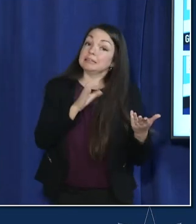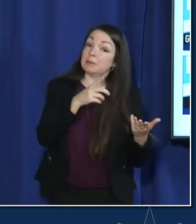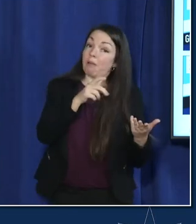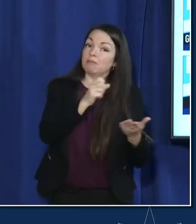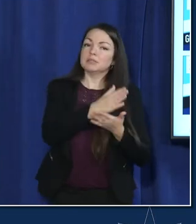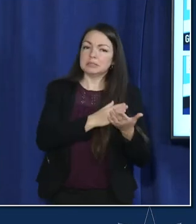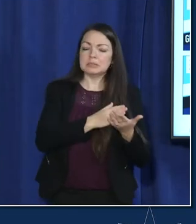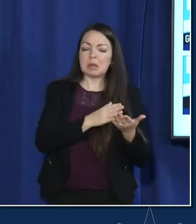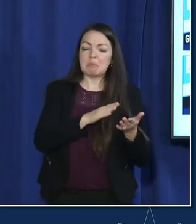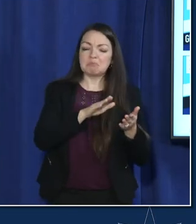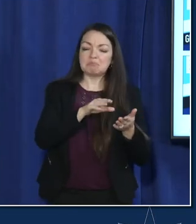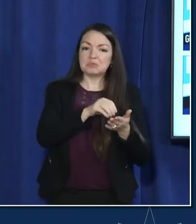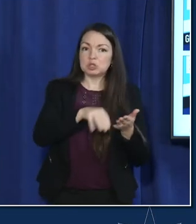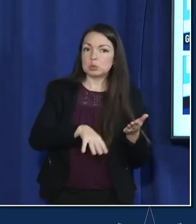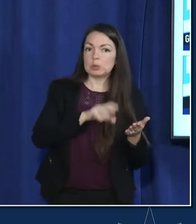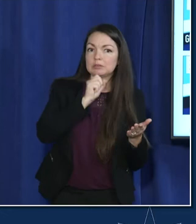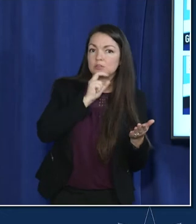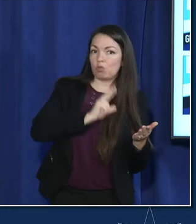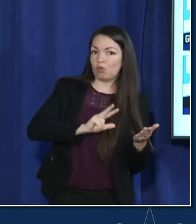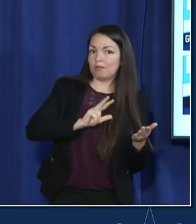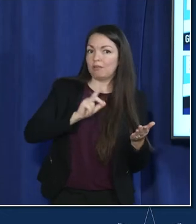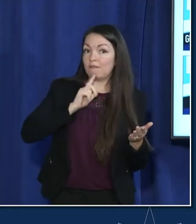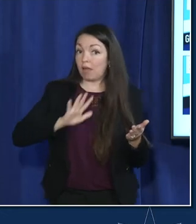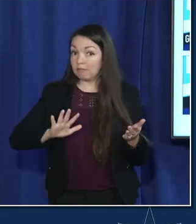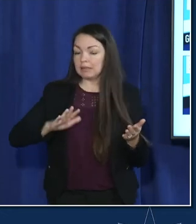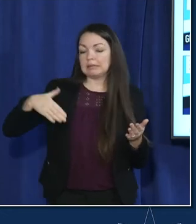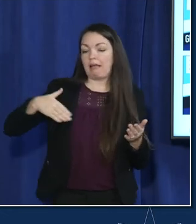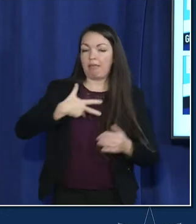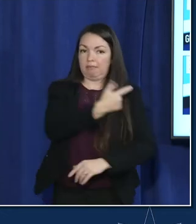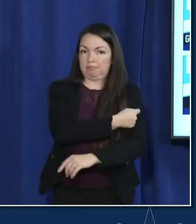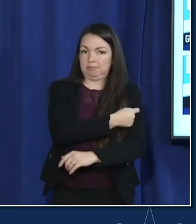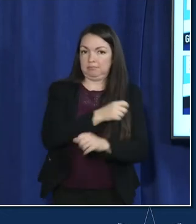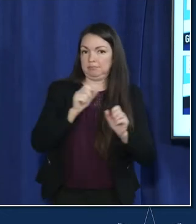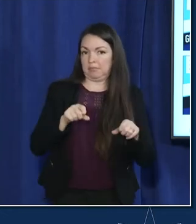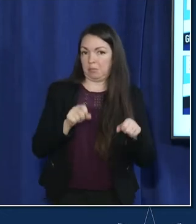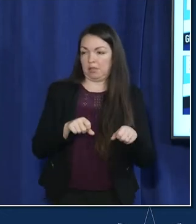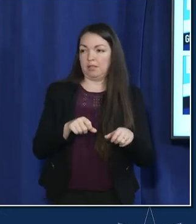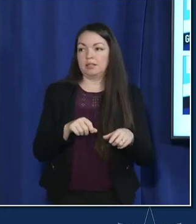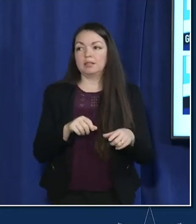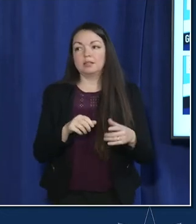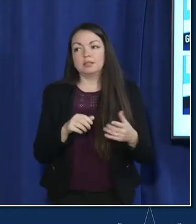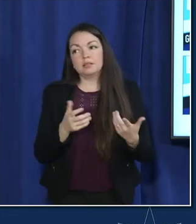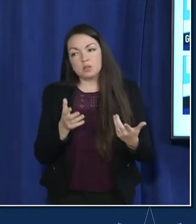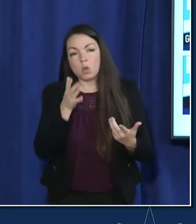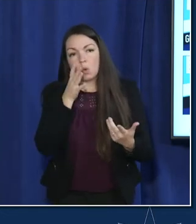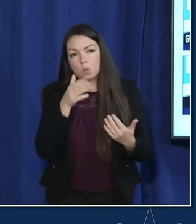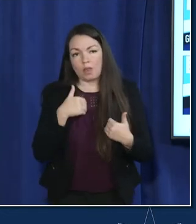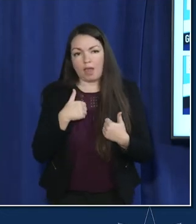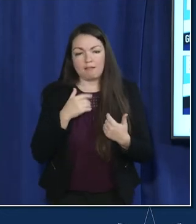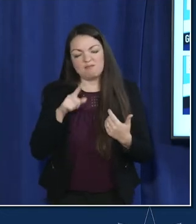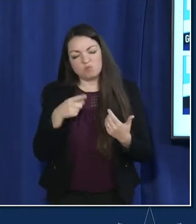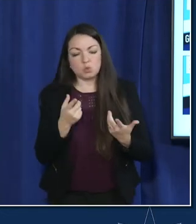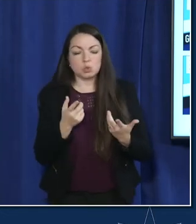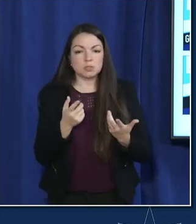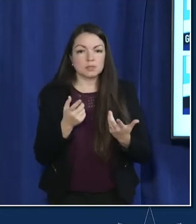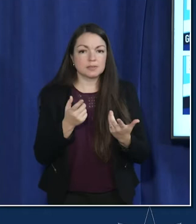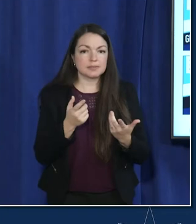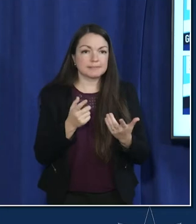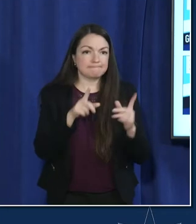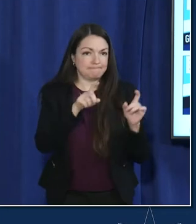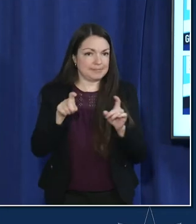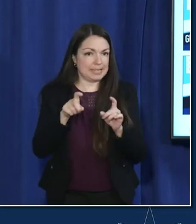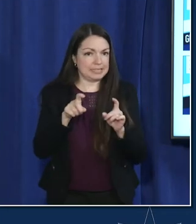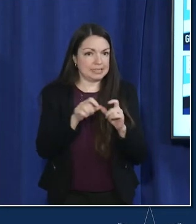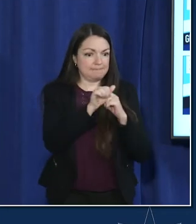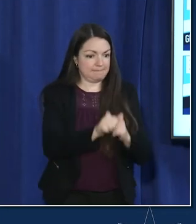students three to five who are not age eligible for vaccine and so they will have you know currently really just looking at the the testing